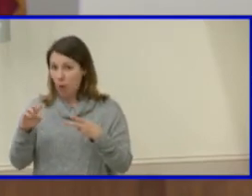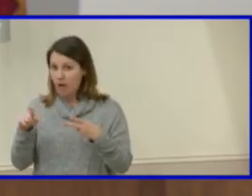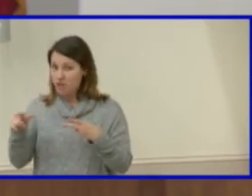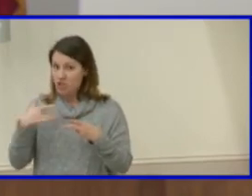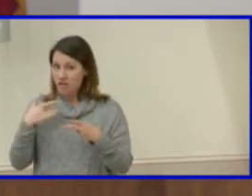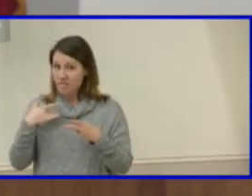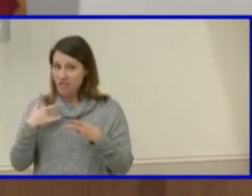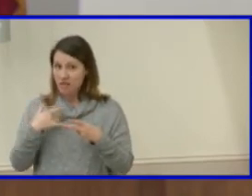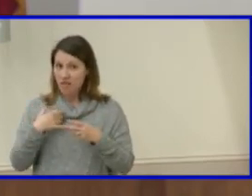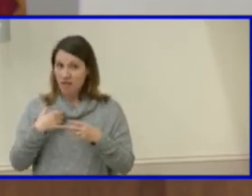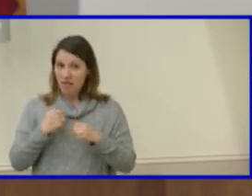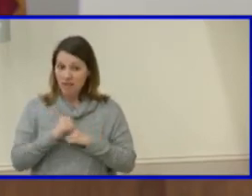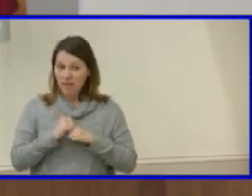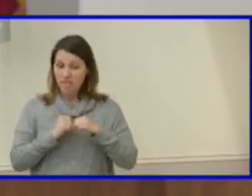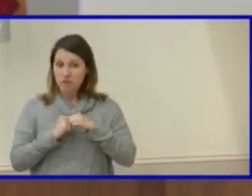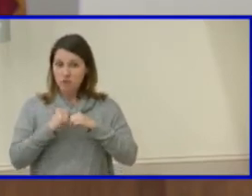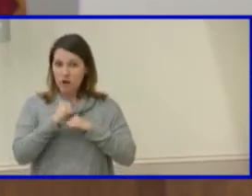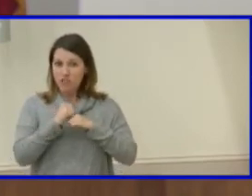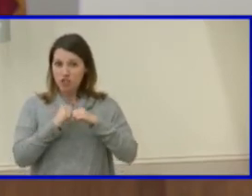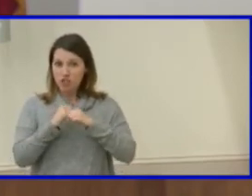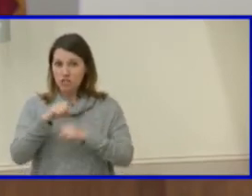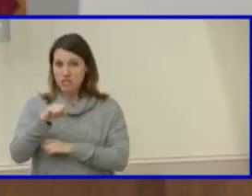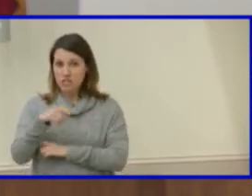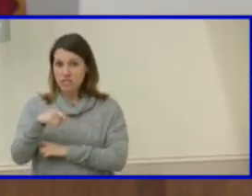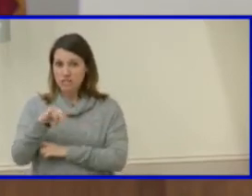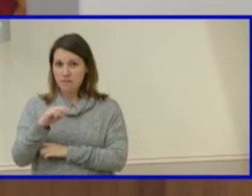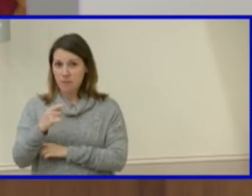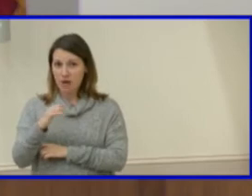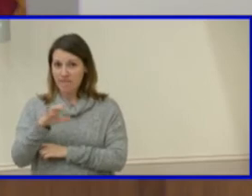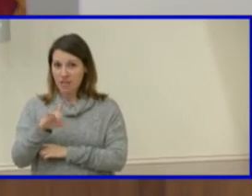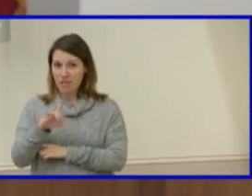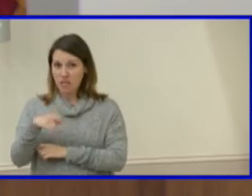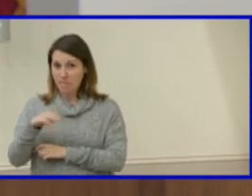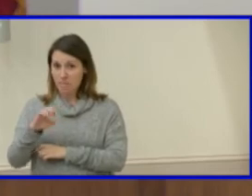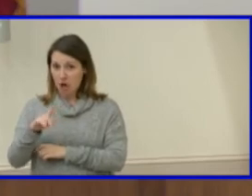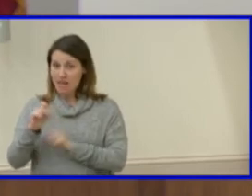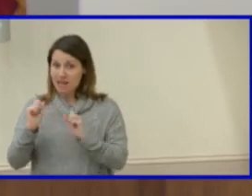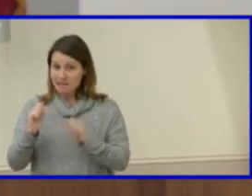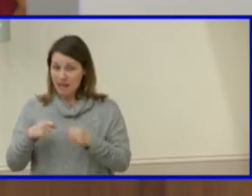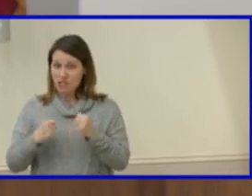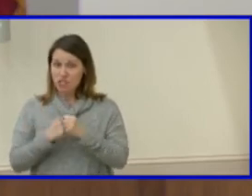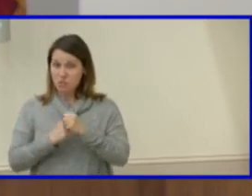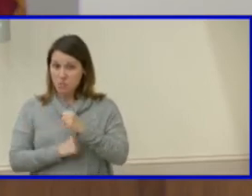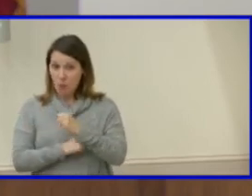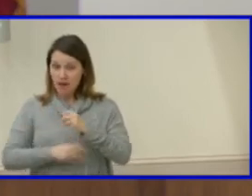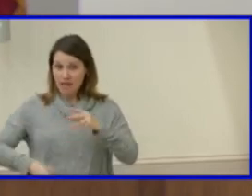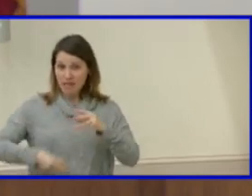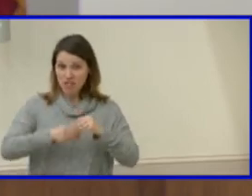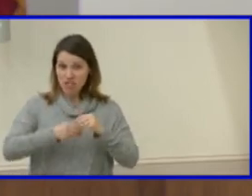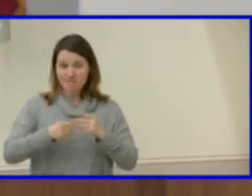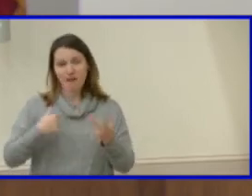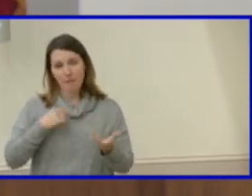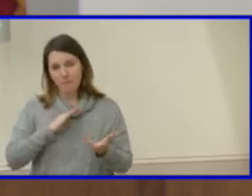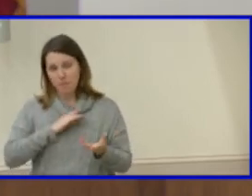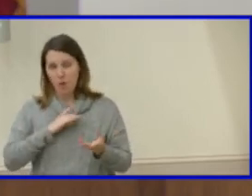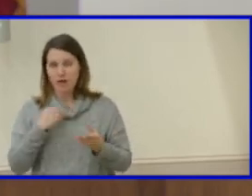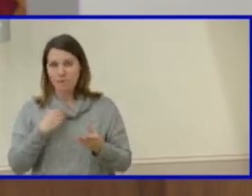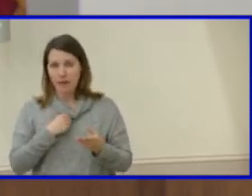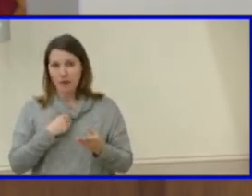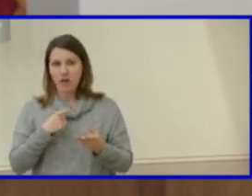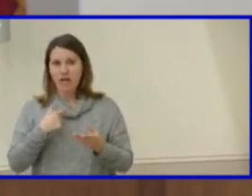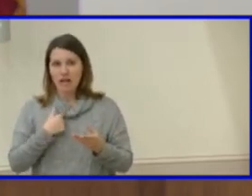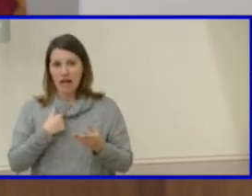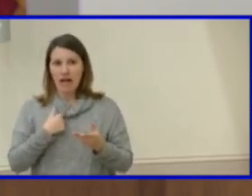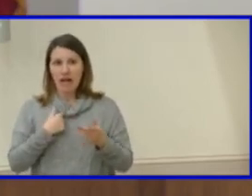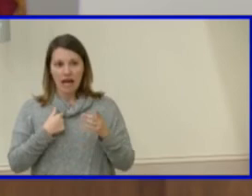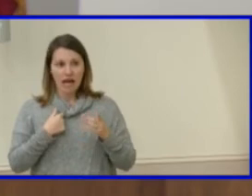park can support an addition as a board member who has experienced in elementary school that received